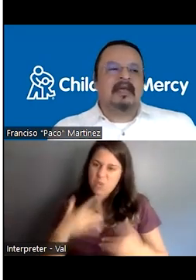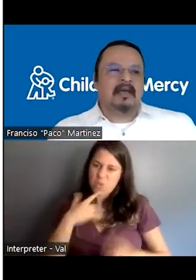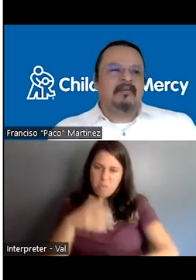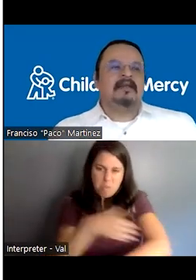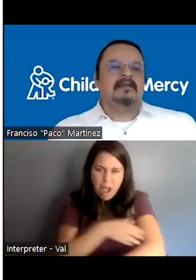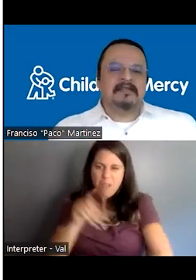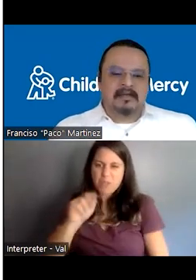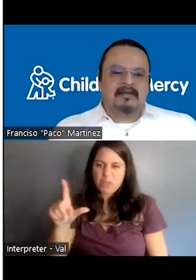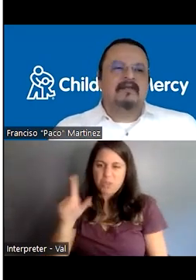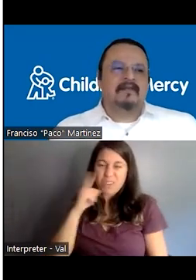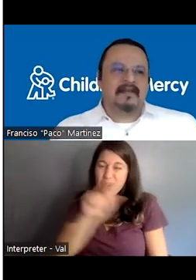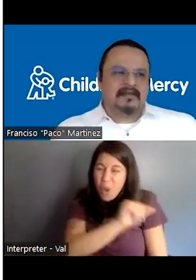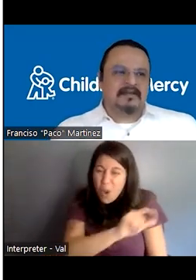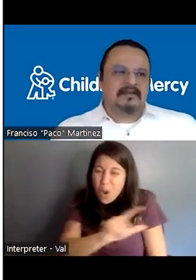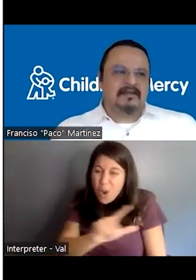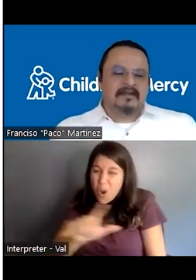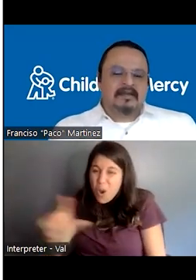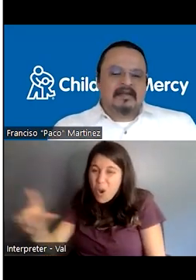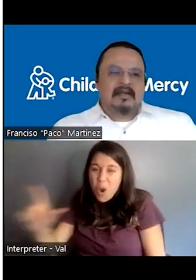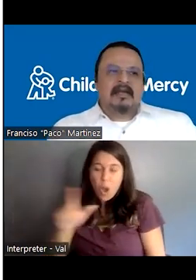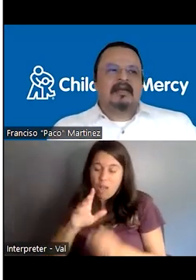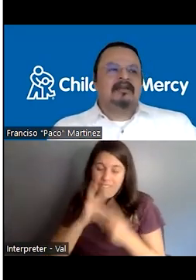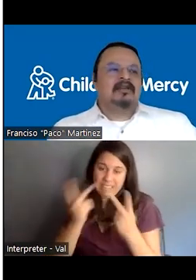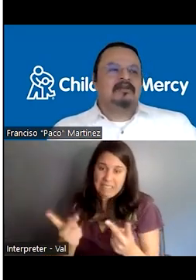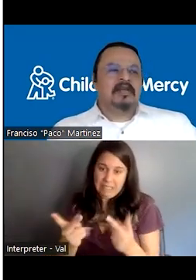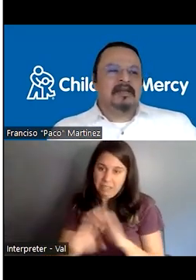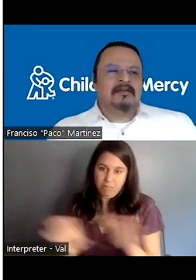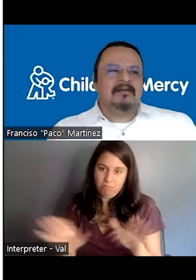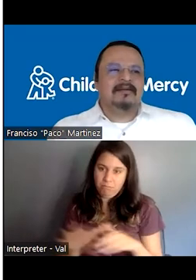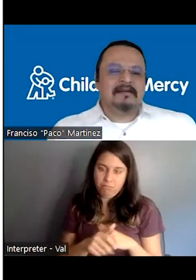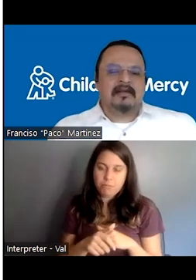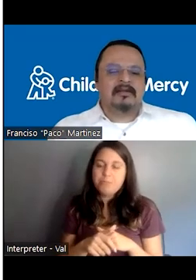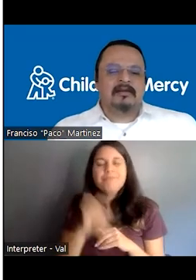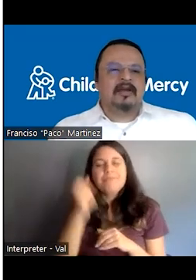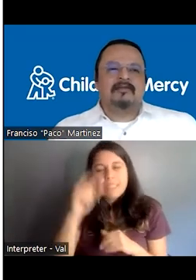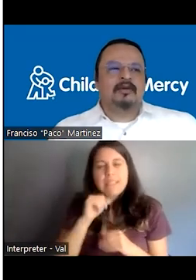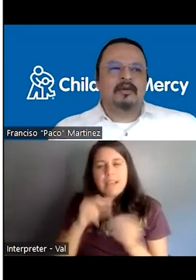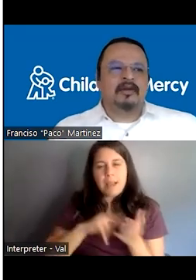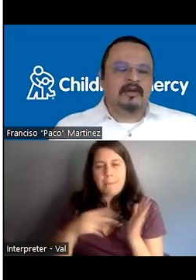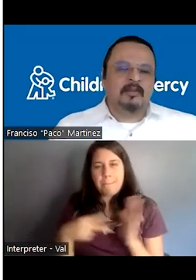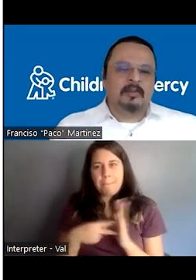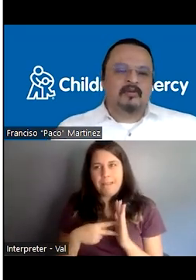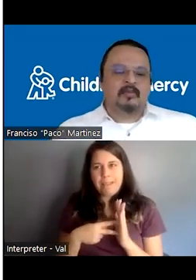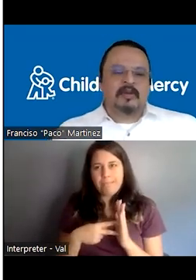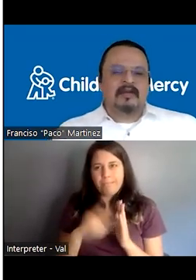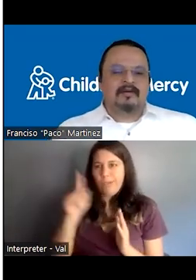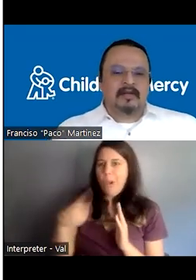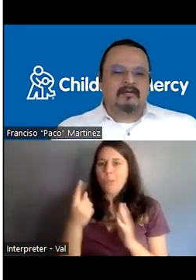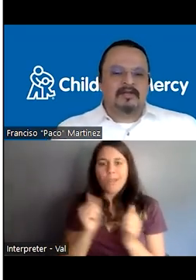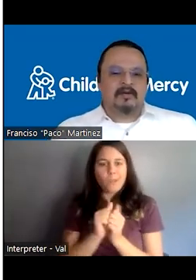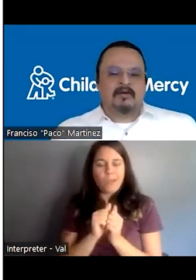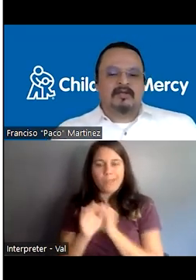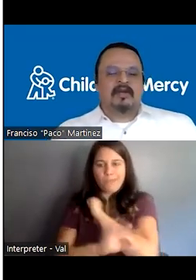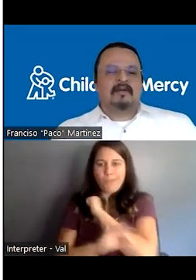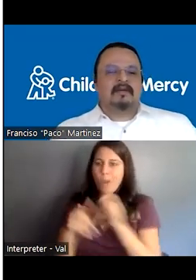in every single visit. And it doesn't mean that you have to do it only with people who speak a foreign